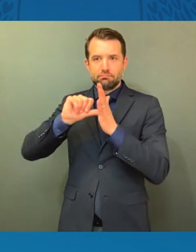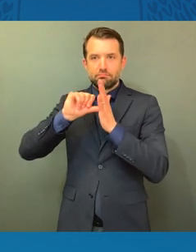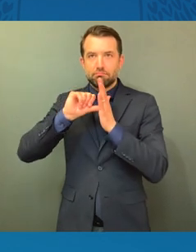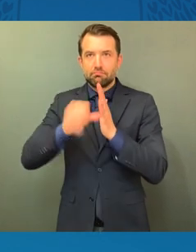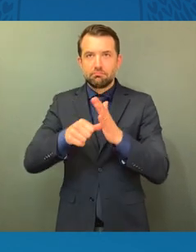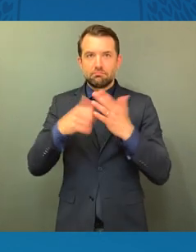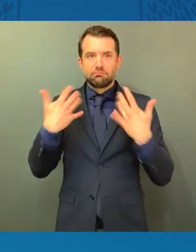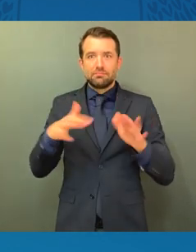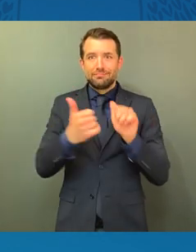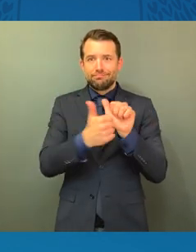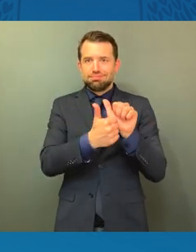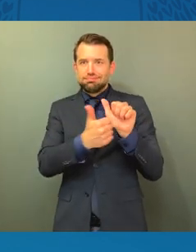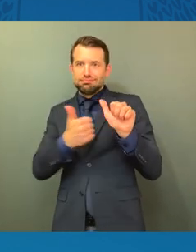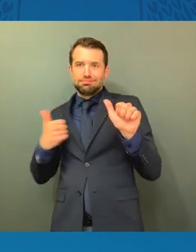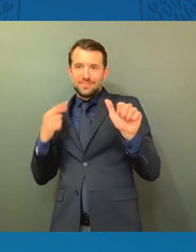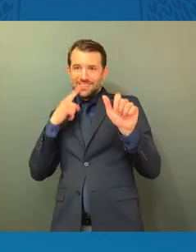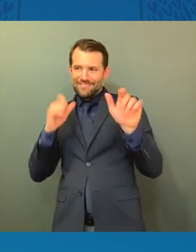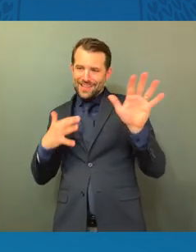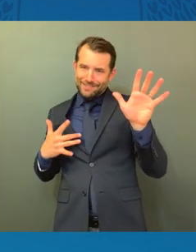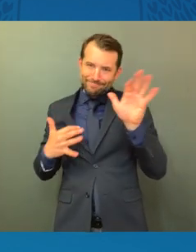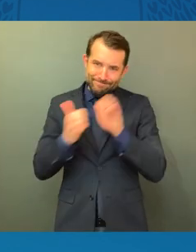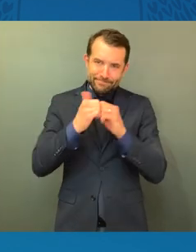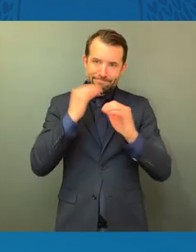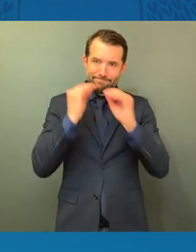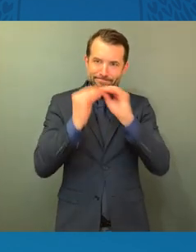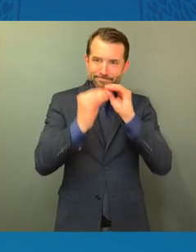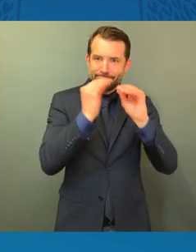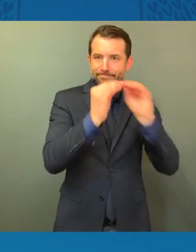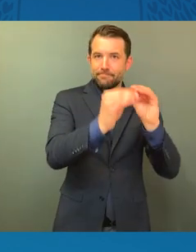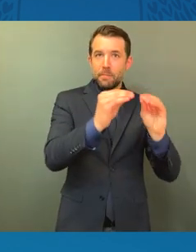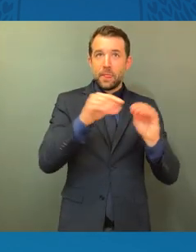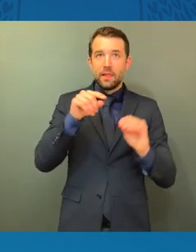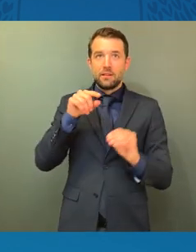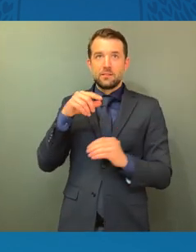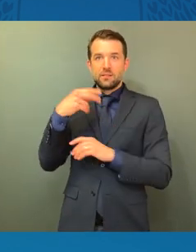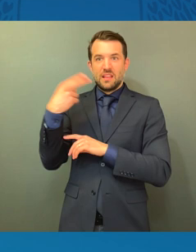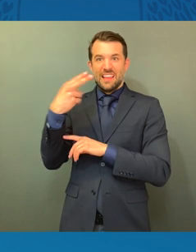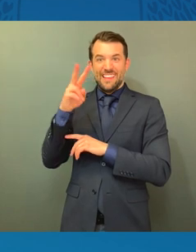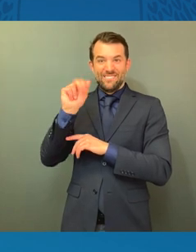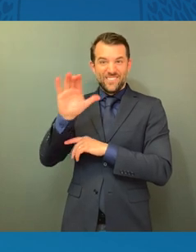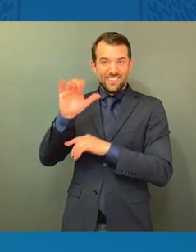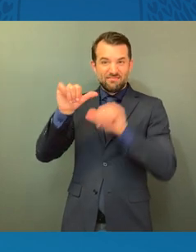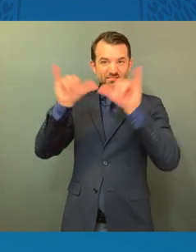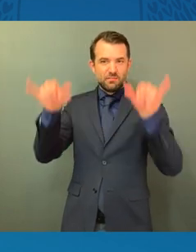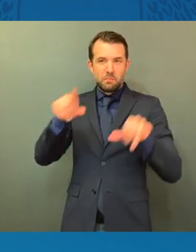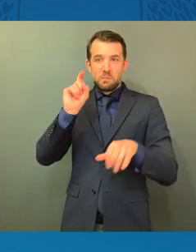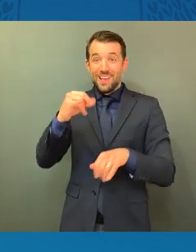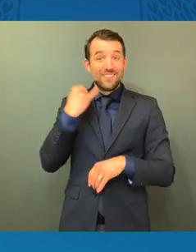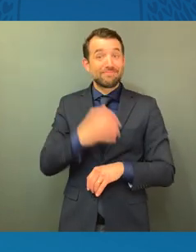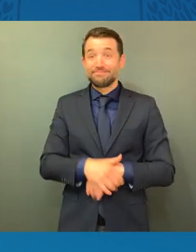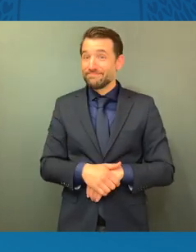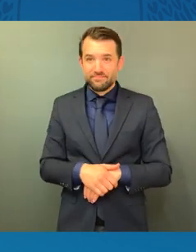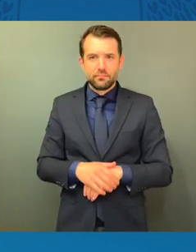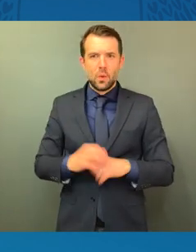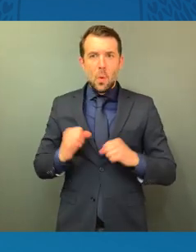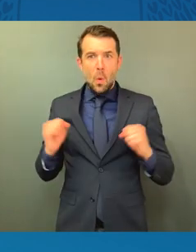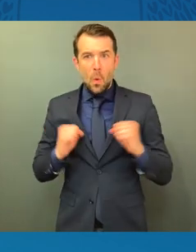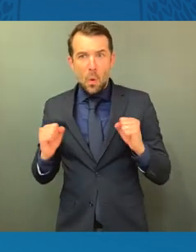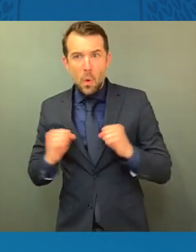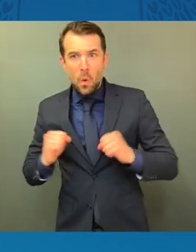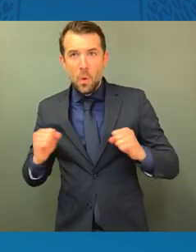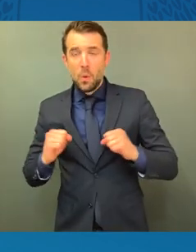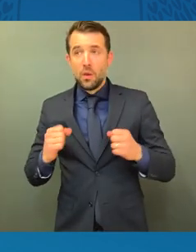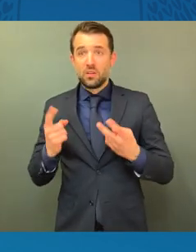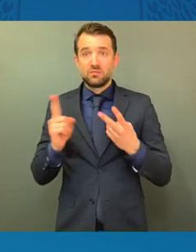with outdated HVAC systems, classrooms are often too cold in the winter and too hot in the spring